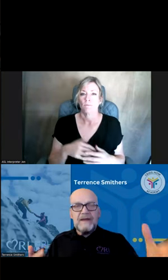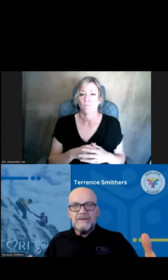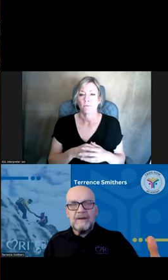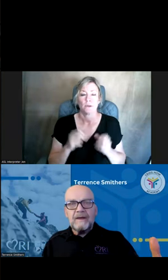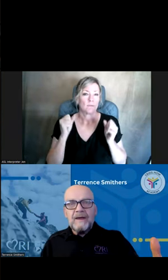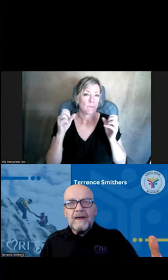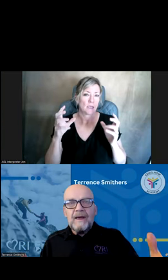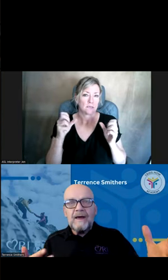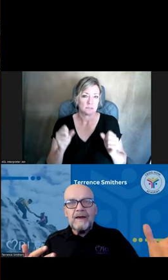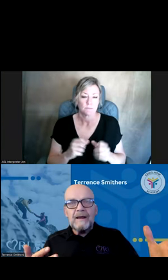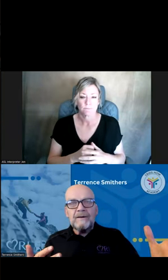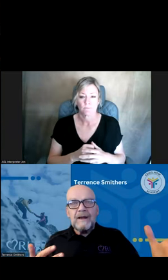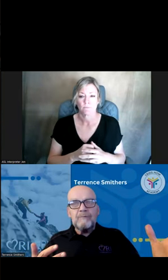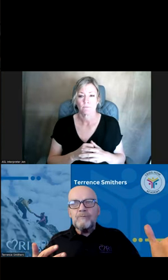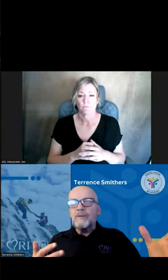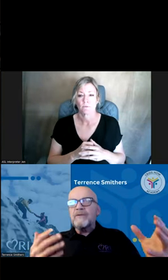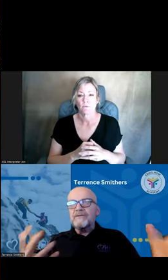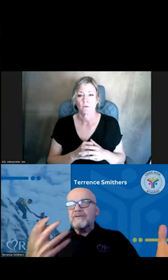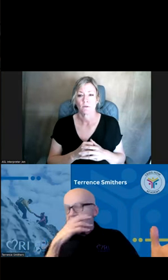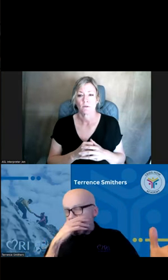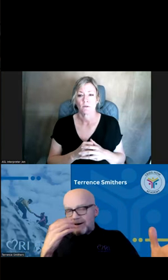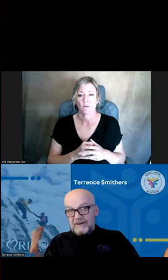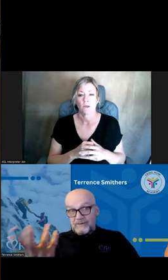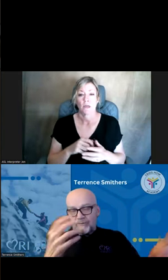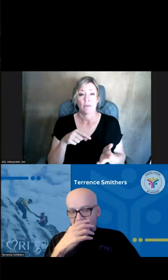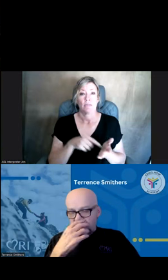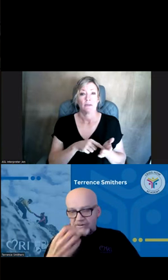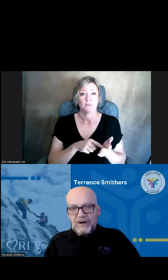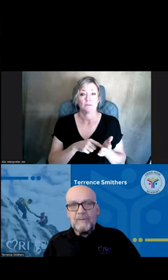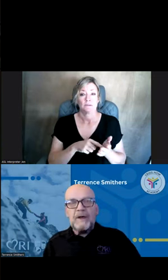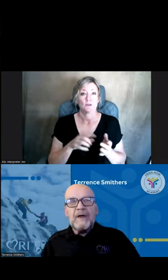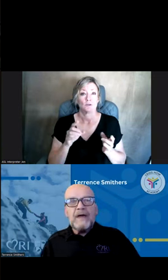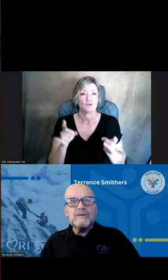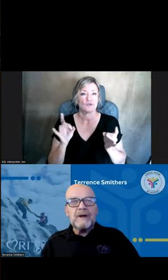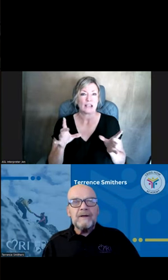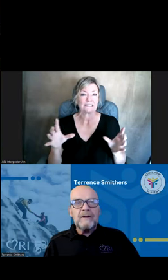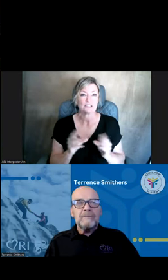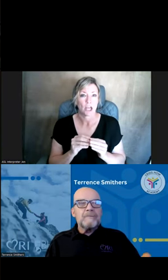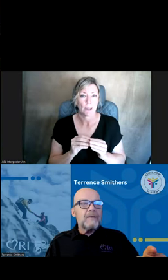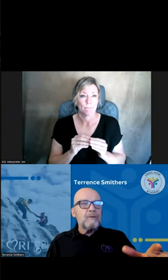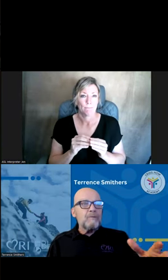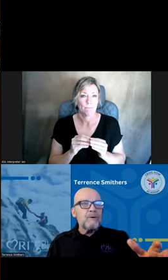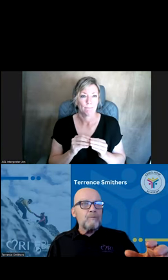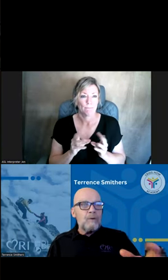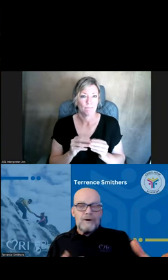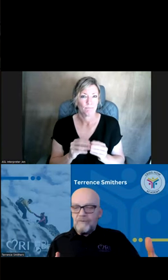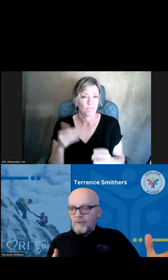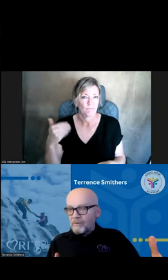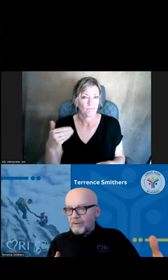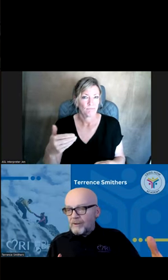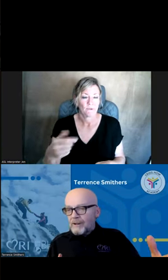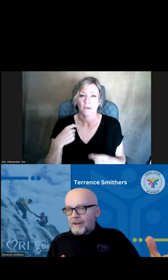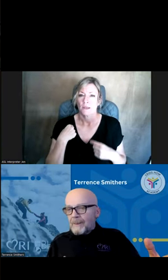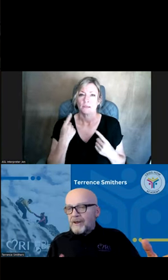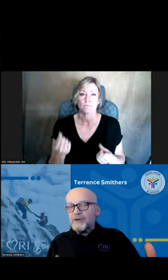amazing. And this crisis jam has been a wonderful